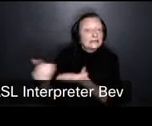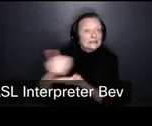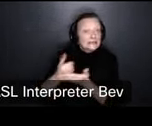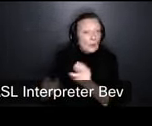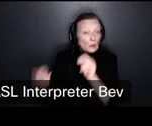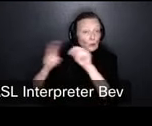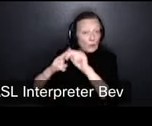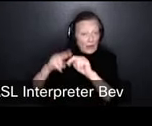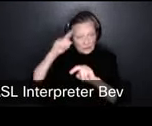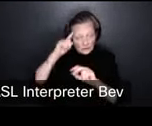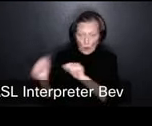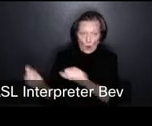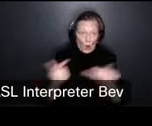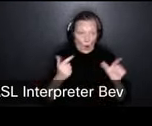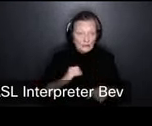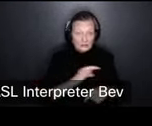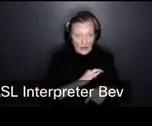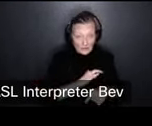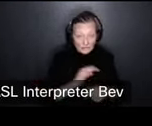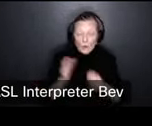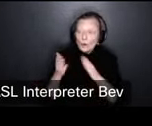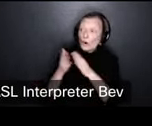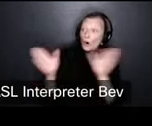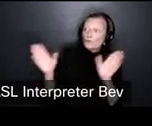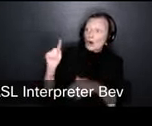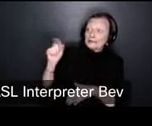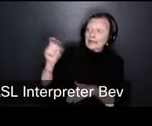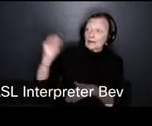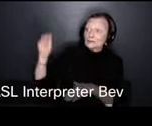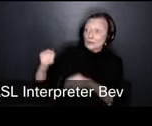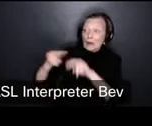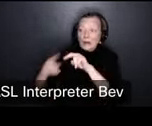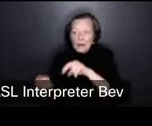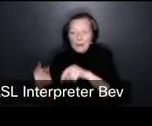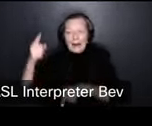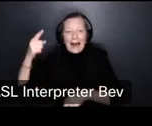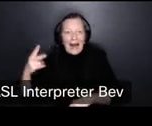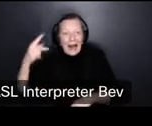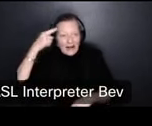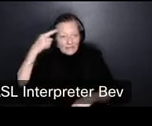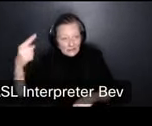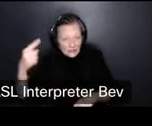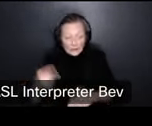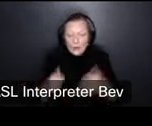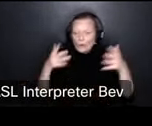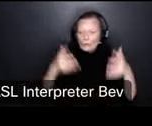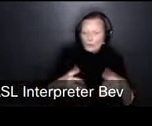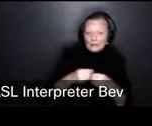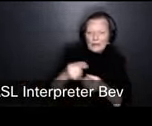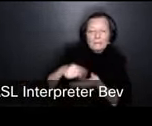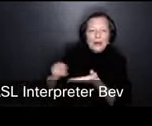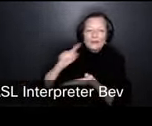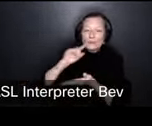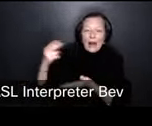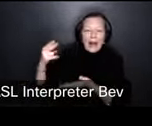all staff the overall tax rate goes down by half a cent and then we're going to use the rest of that money to pay for some of the requirements from house bill three in the